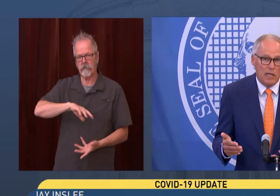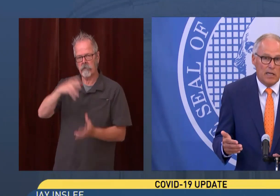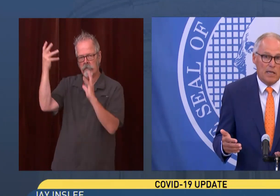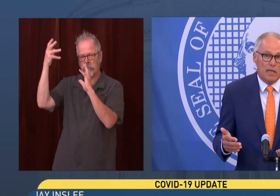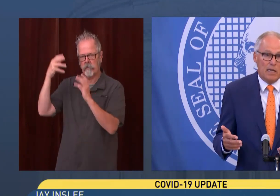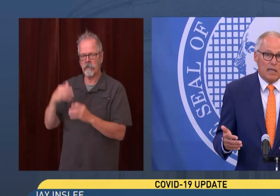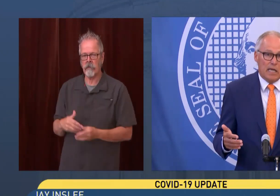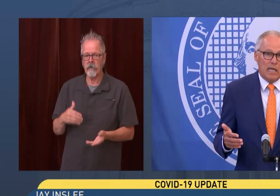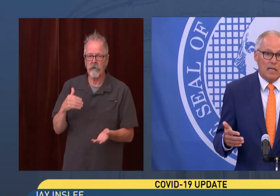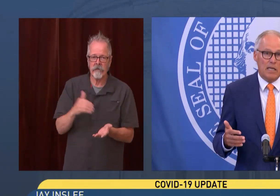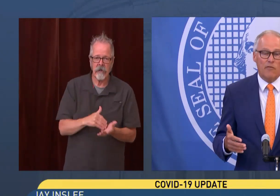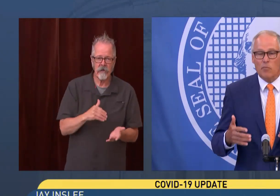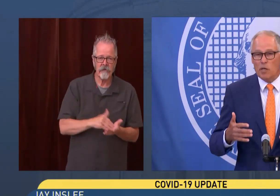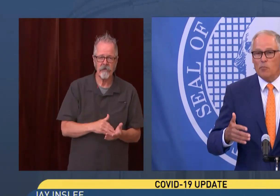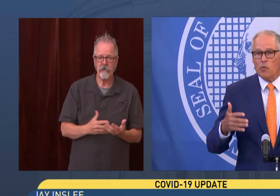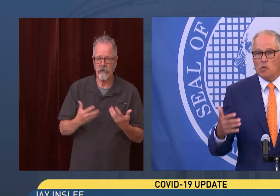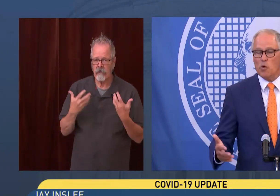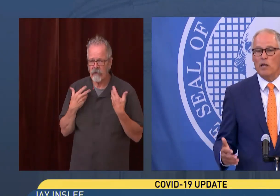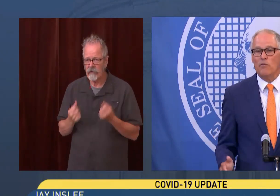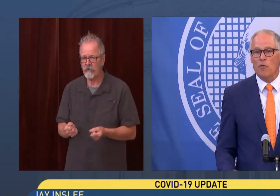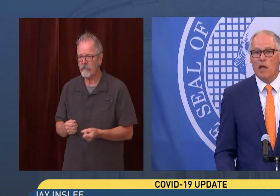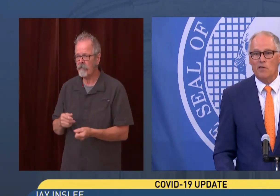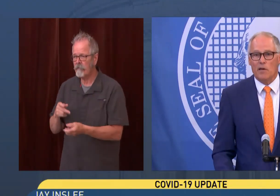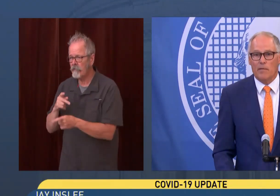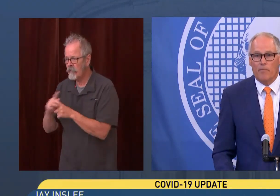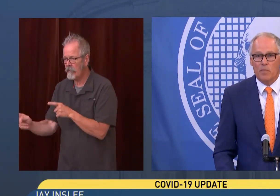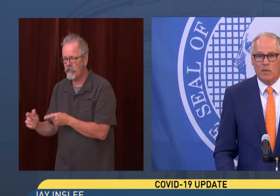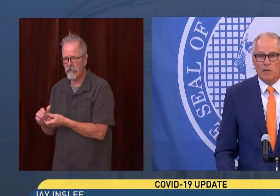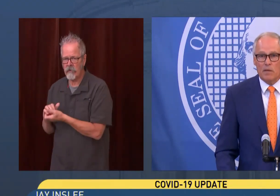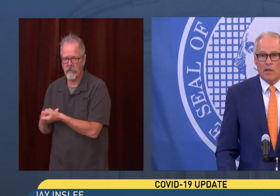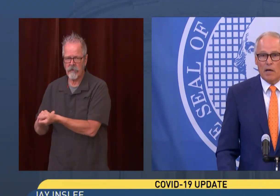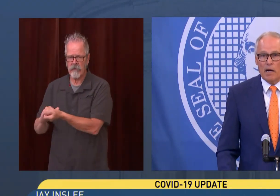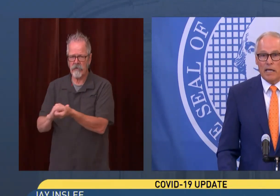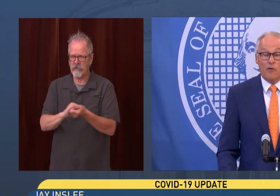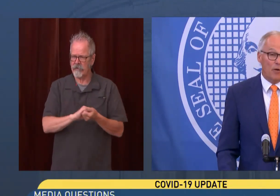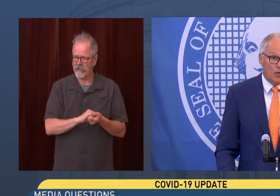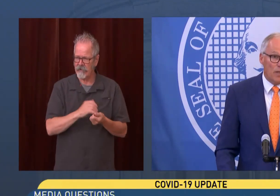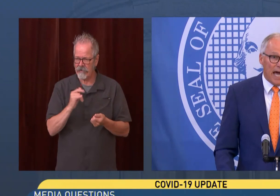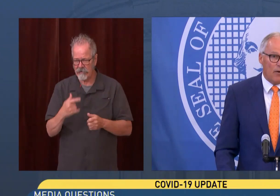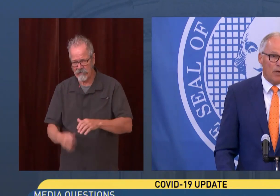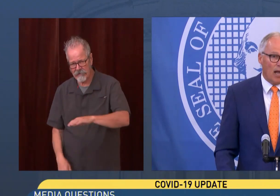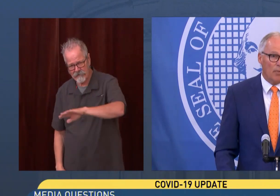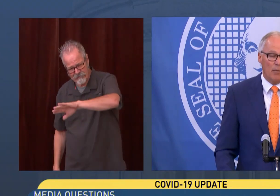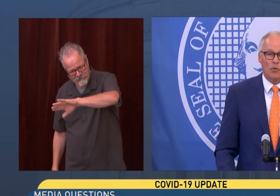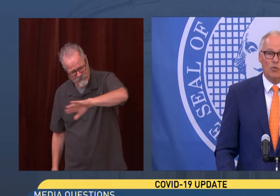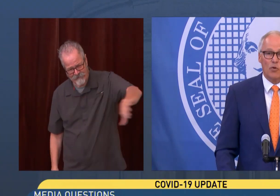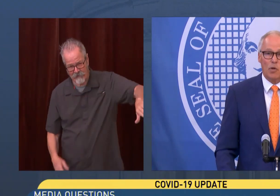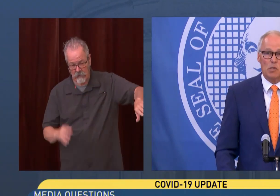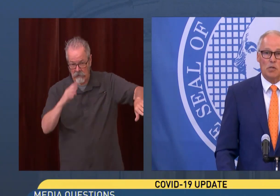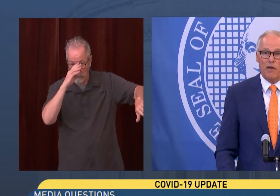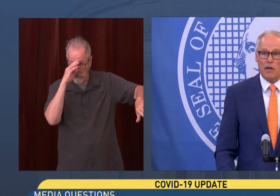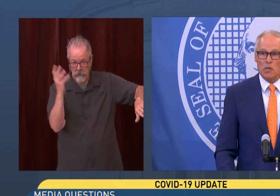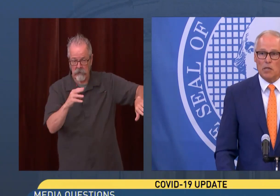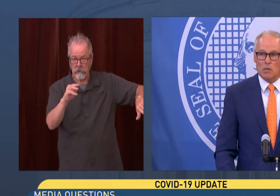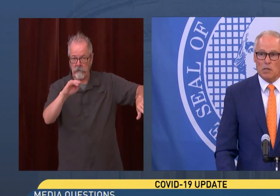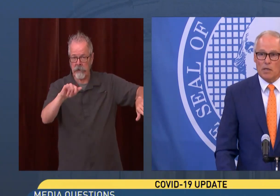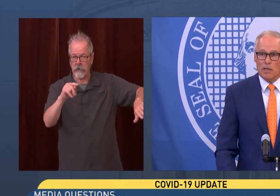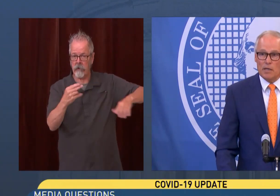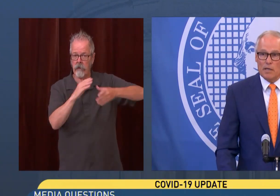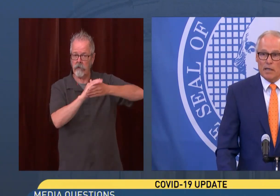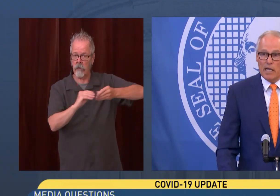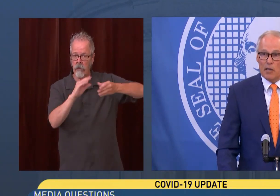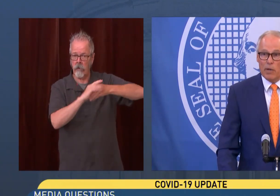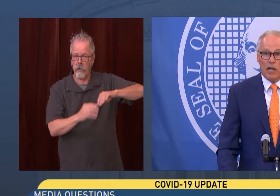vaccinated in giving people the straight information. Uh, and if we do that, we ought to be able to increase these vaccines